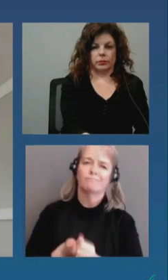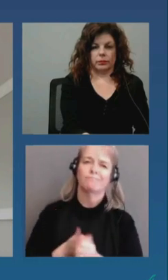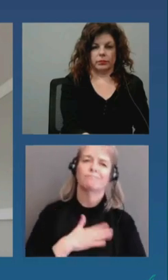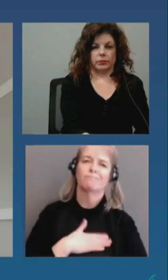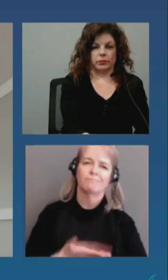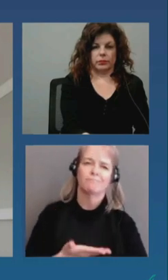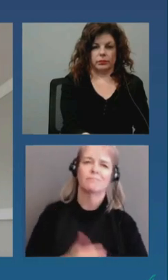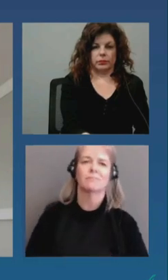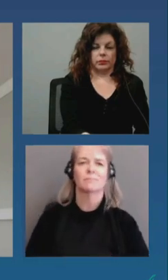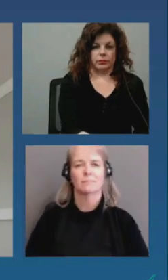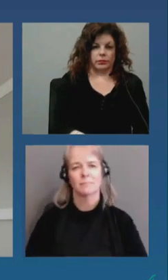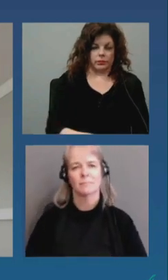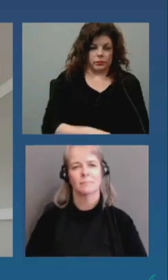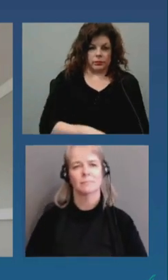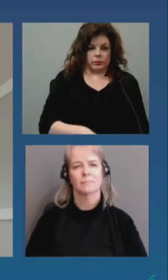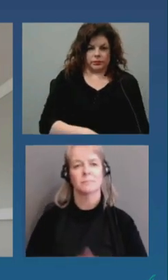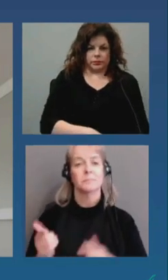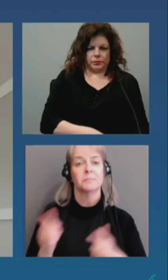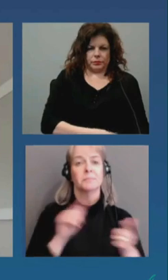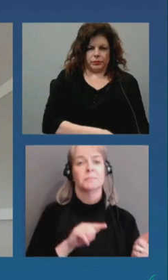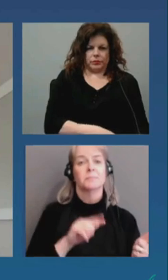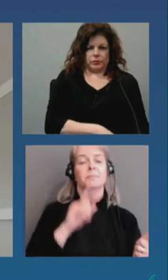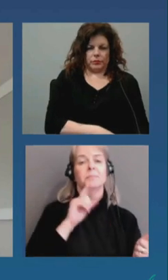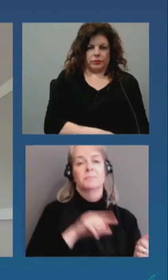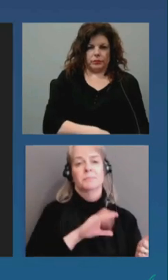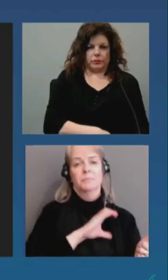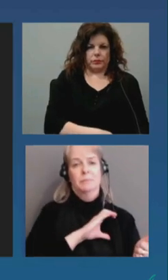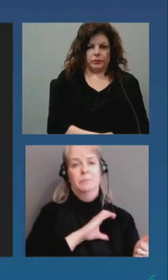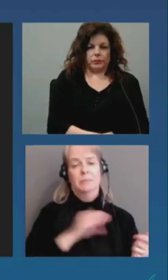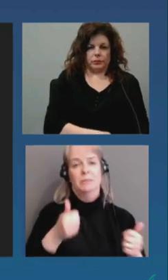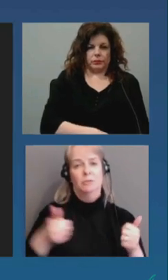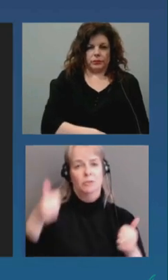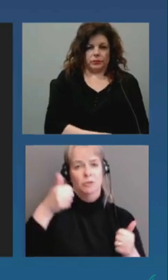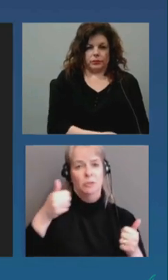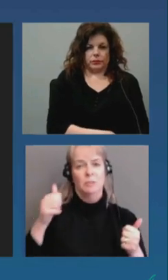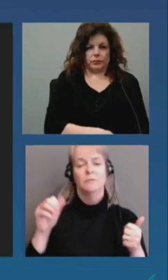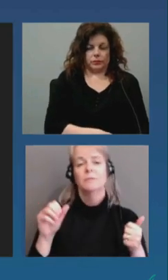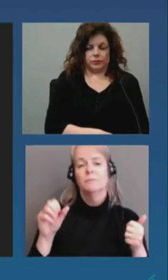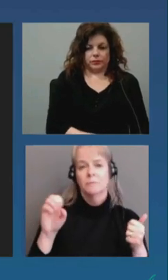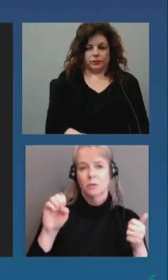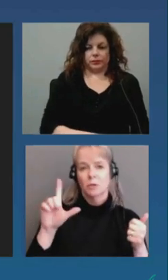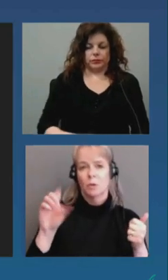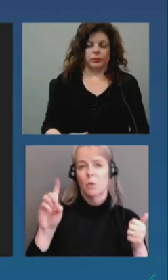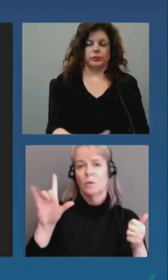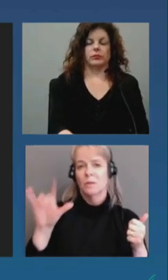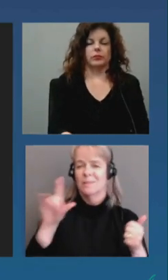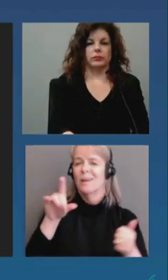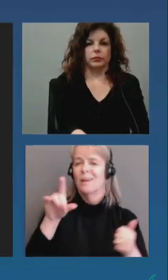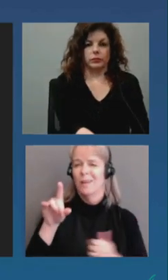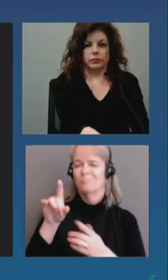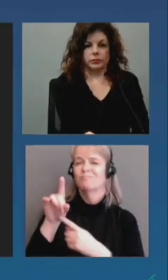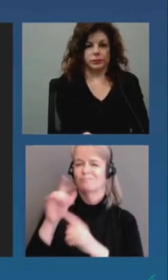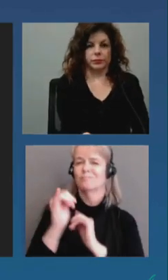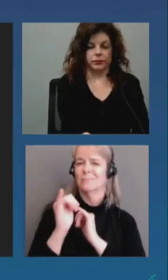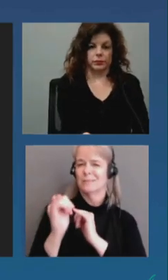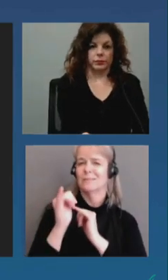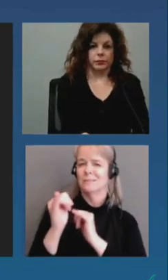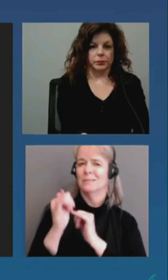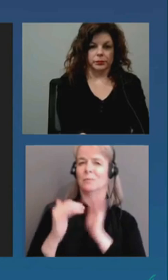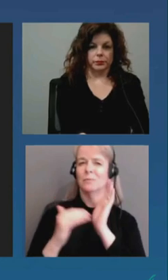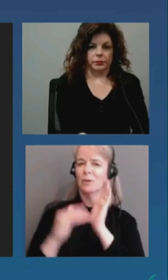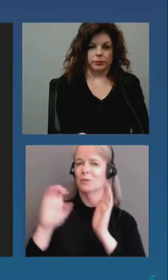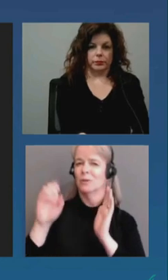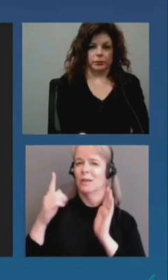joanne for my part um i'll echo dr etch's uh comments um we have not uh rejected